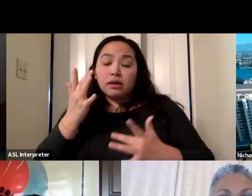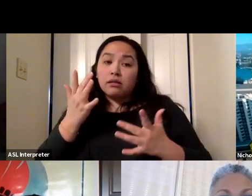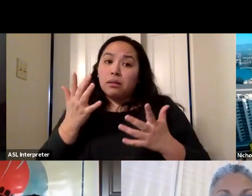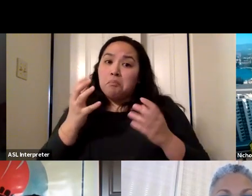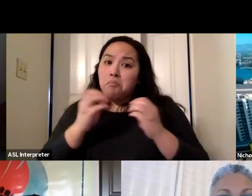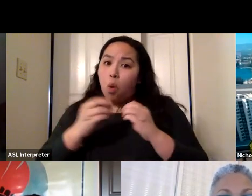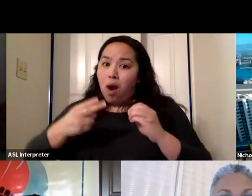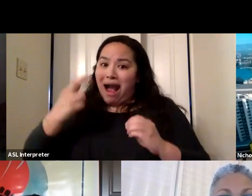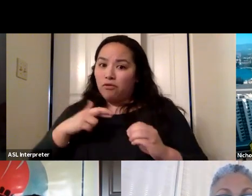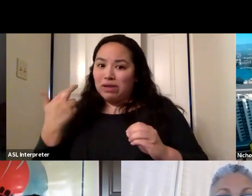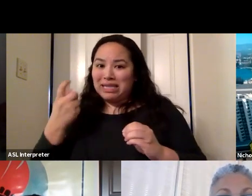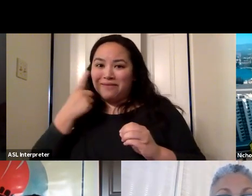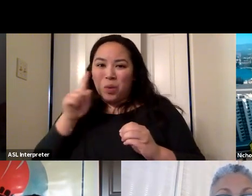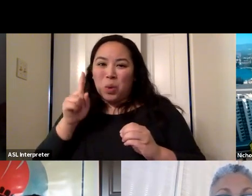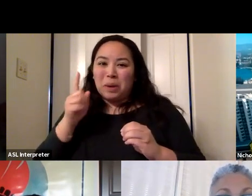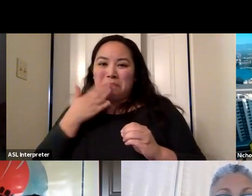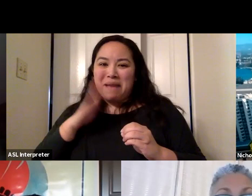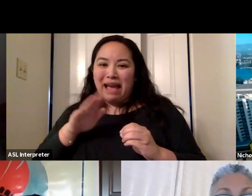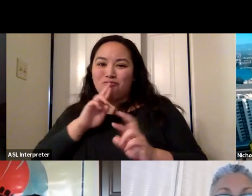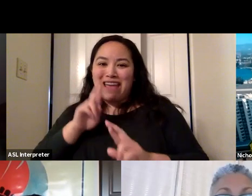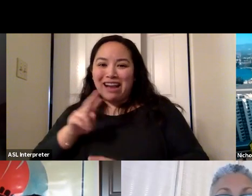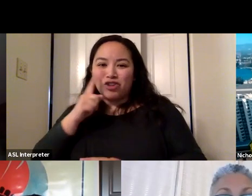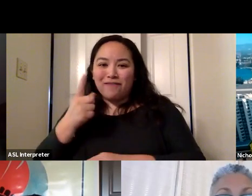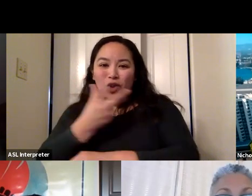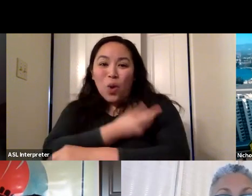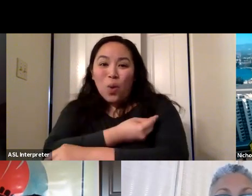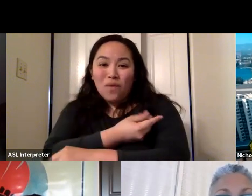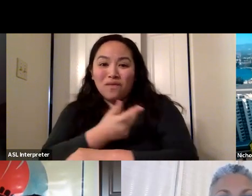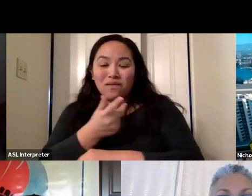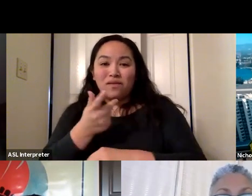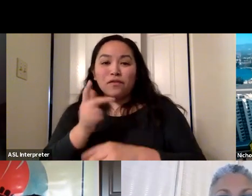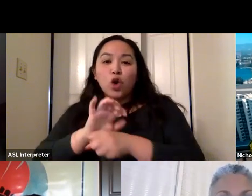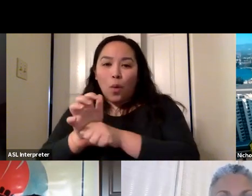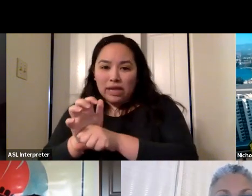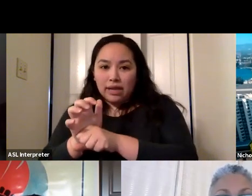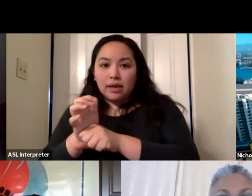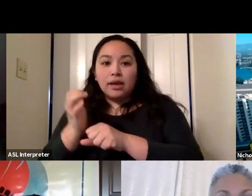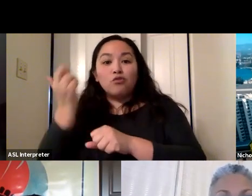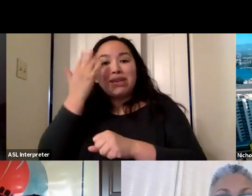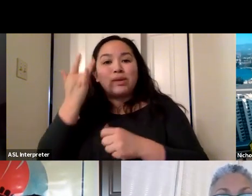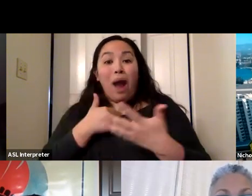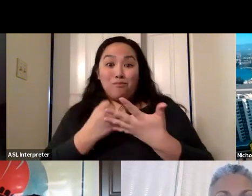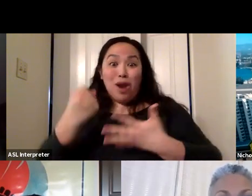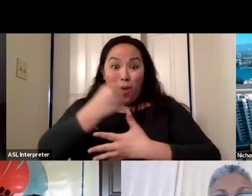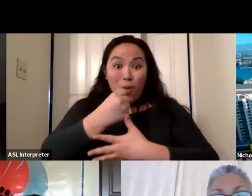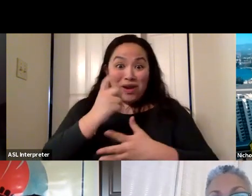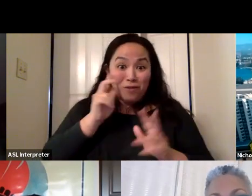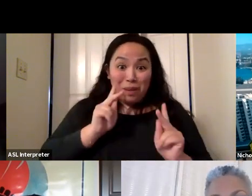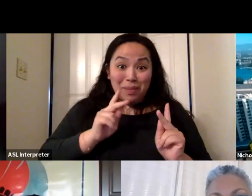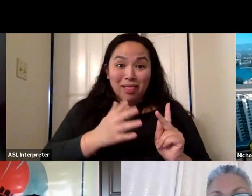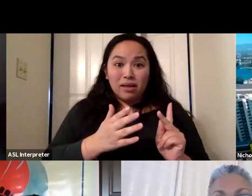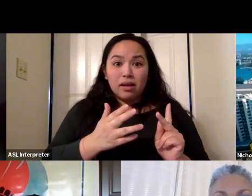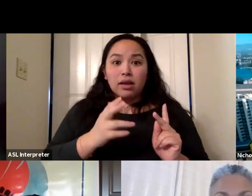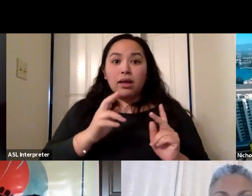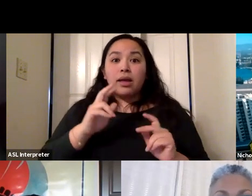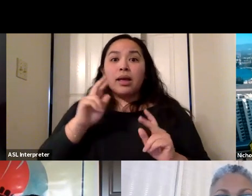actually were reasons why we wanted you at the front of the line for the vaccine and not the opposite. So I hear a lot of people sort of asking, well, I